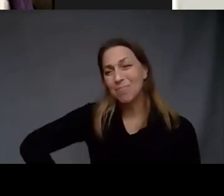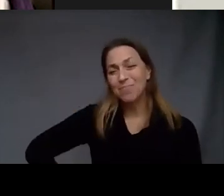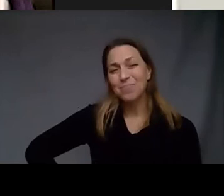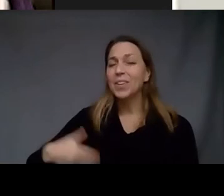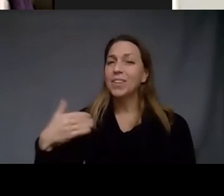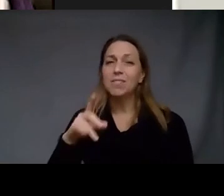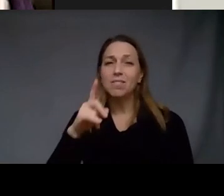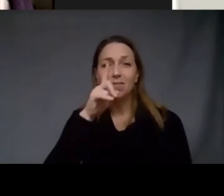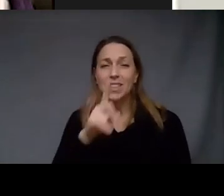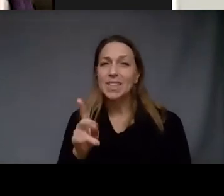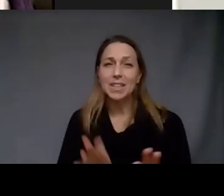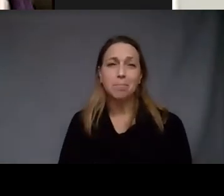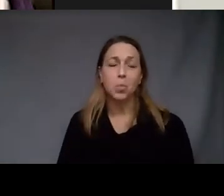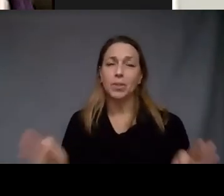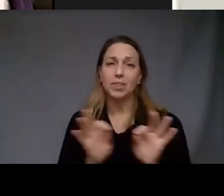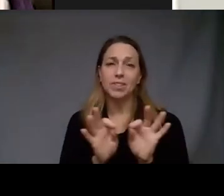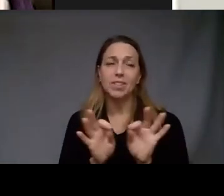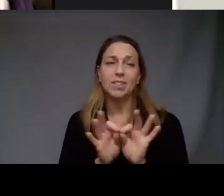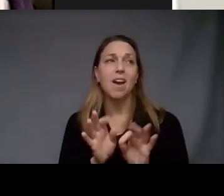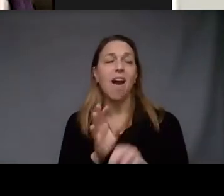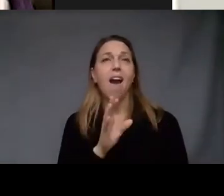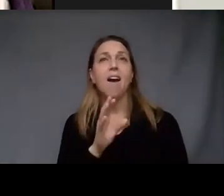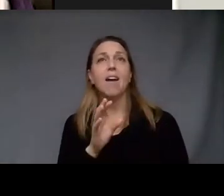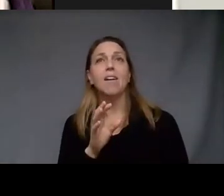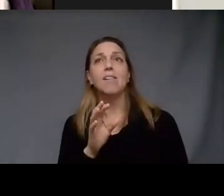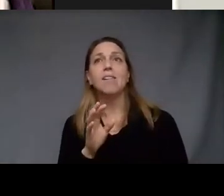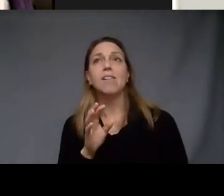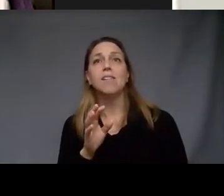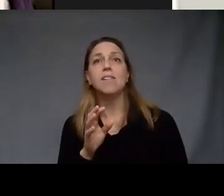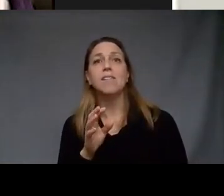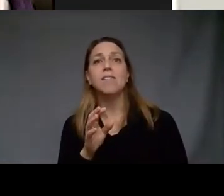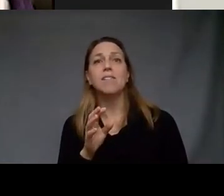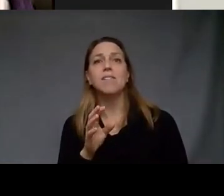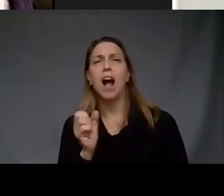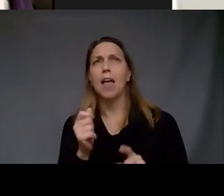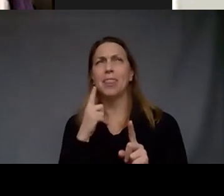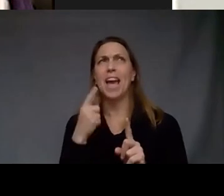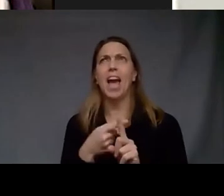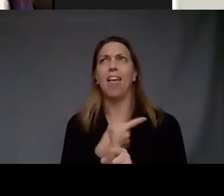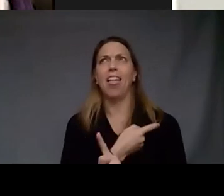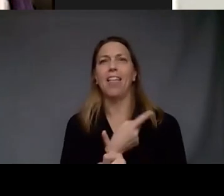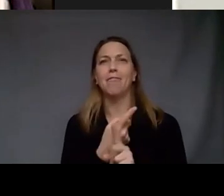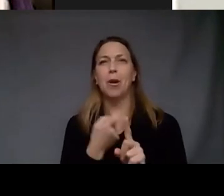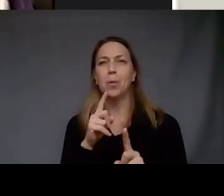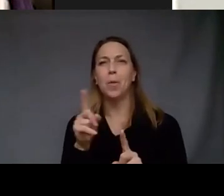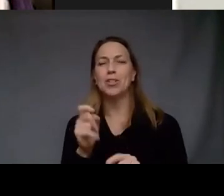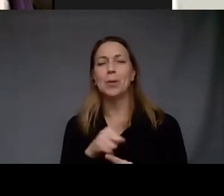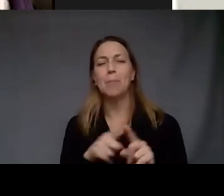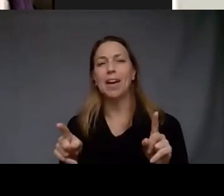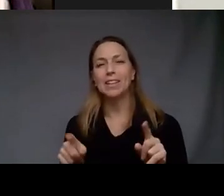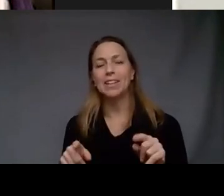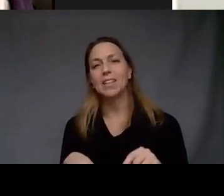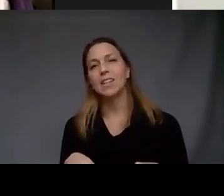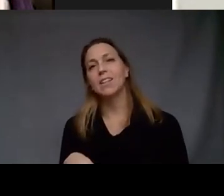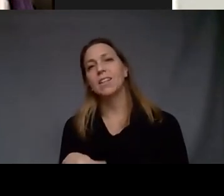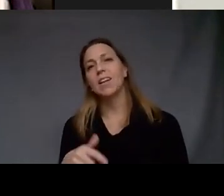really really important and so I think I lost track of the question but I think that I'm